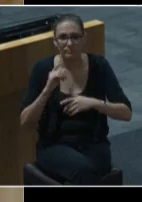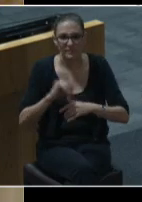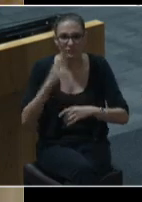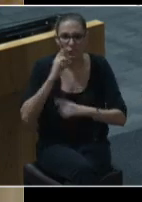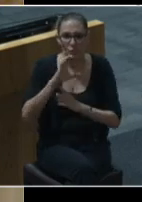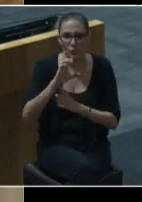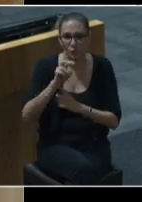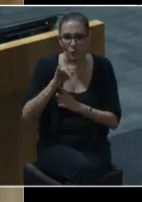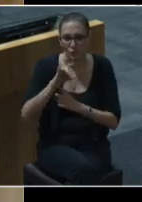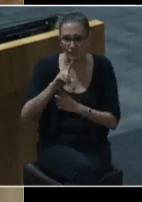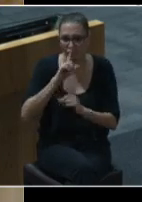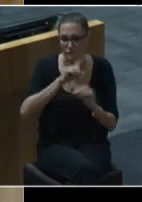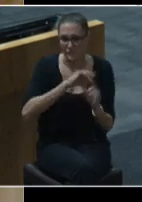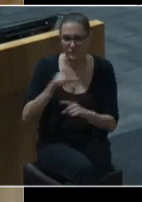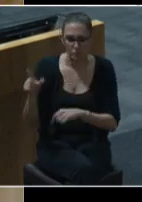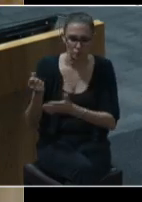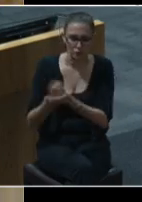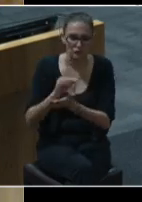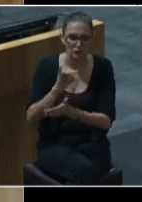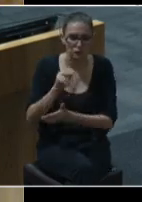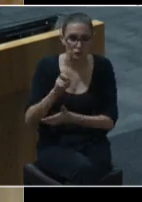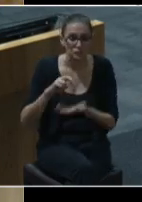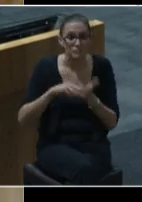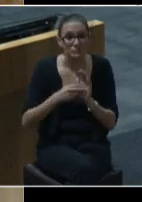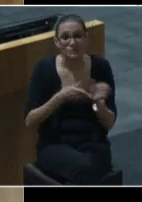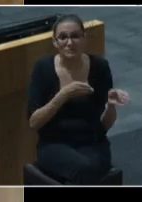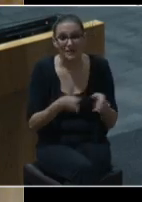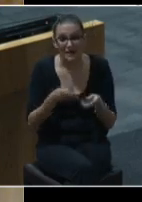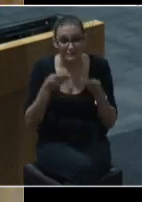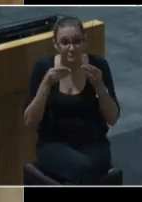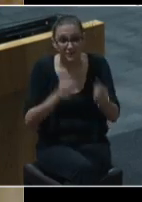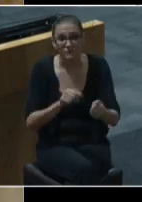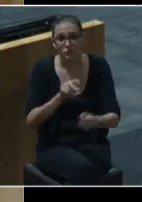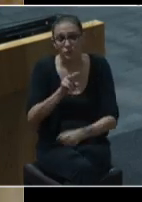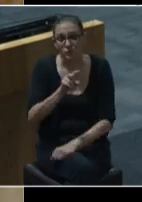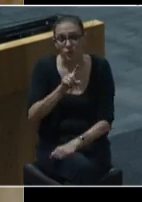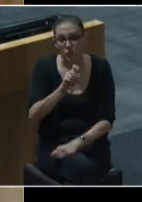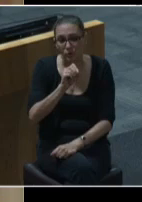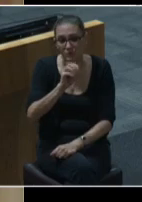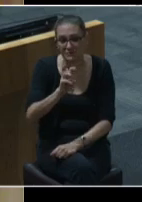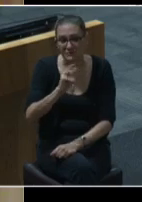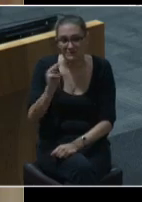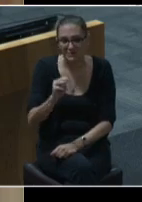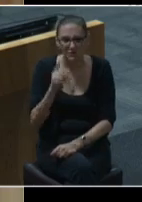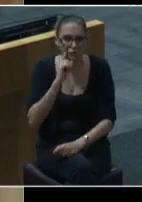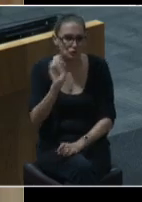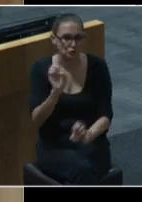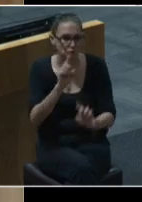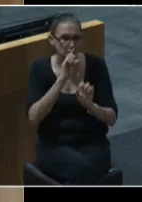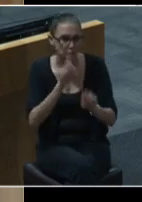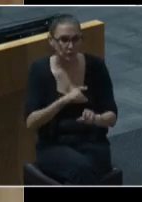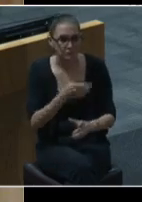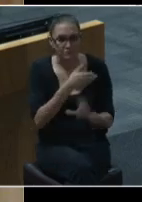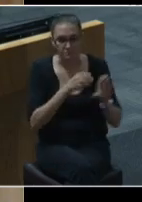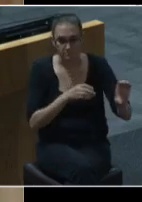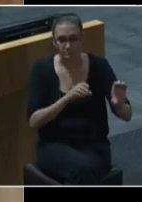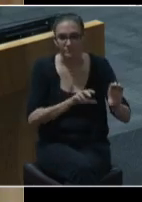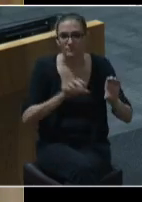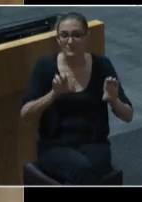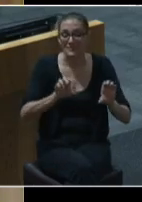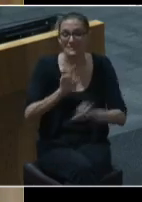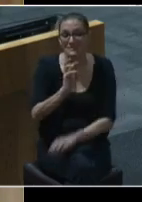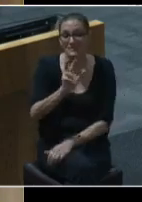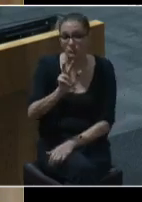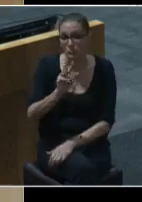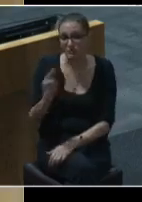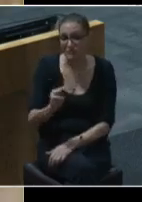you approved in June, which includes planned expenditures of $106 million for emergency response, $63 million for